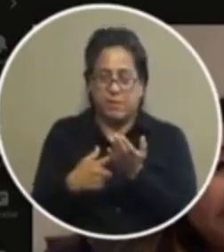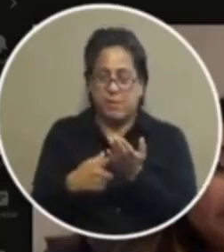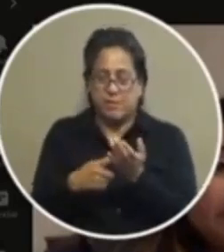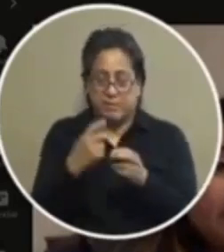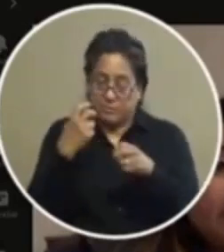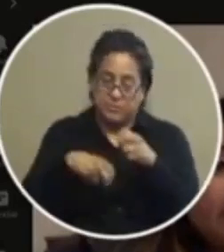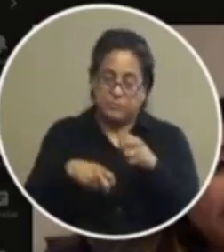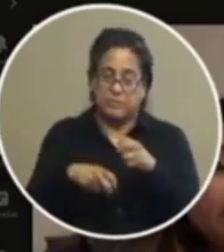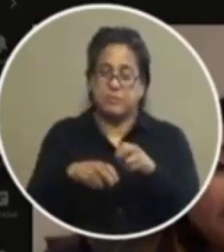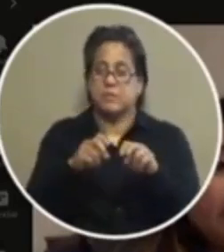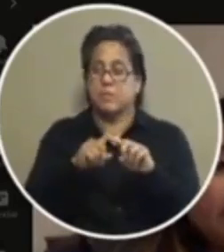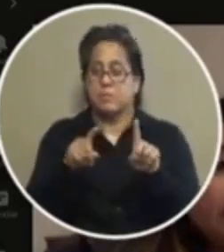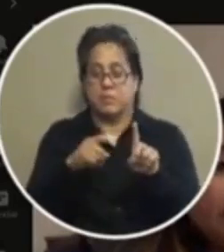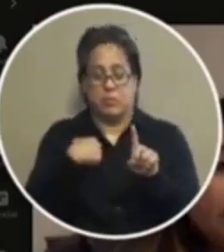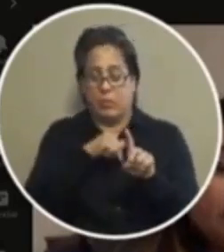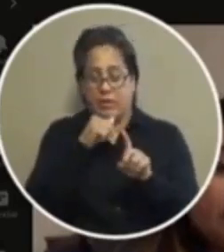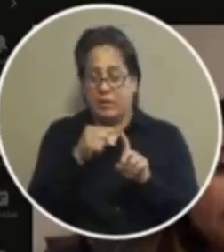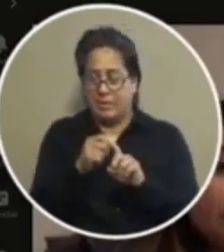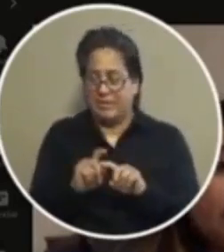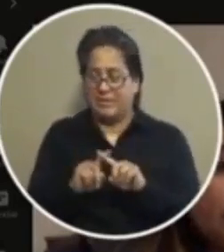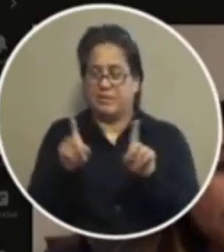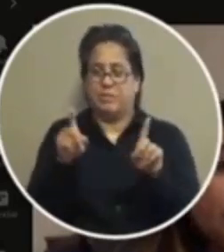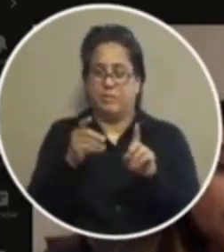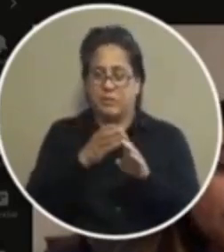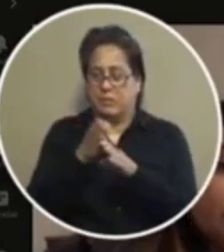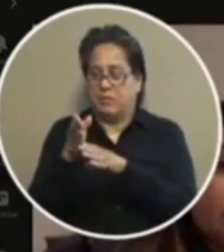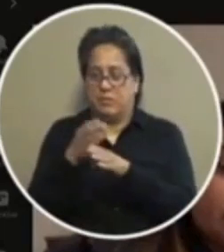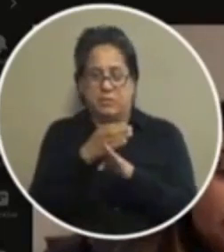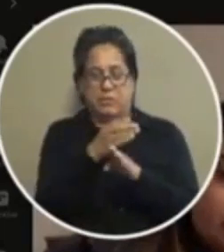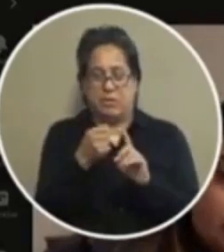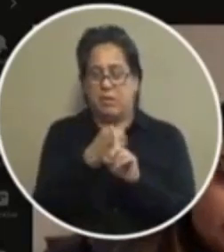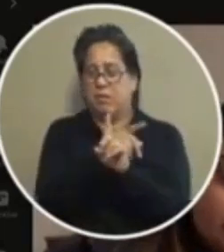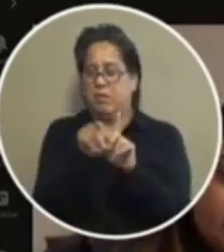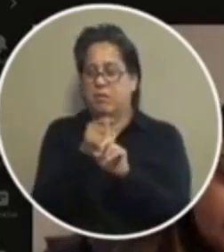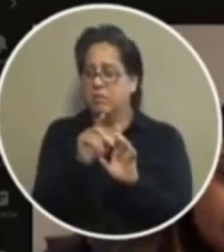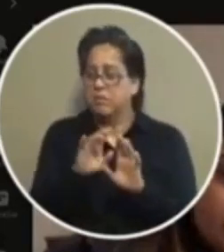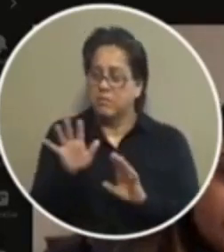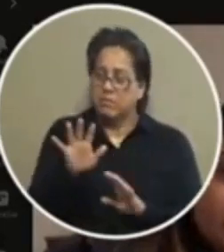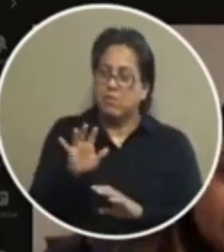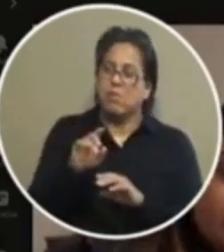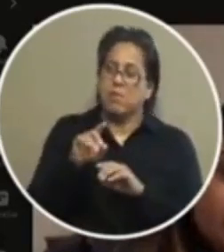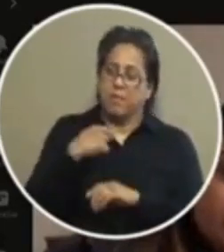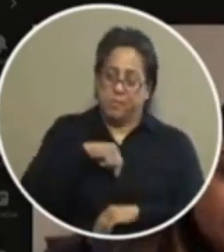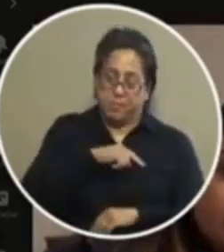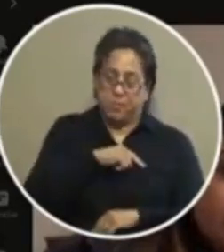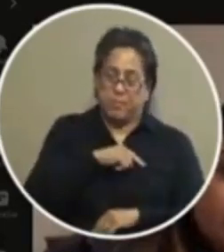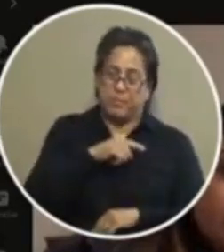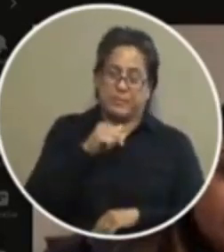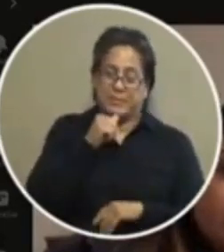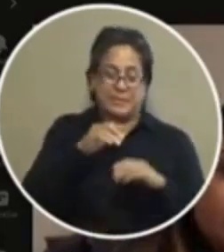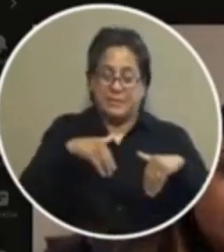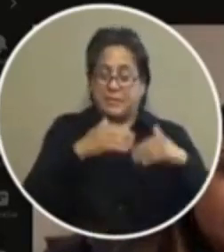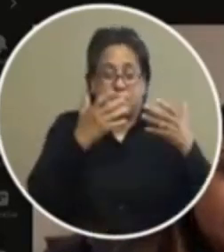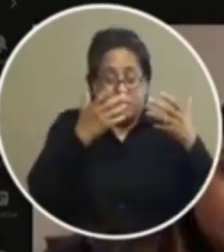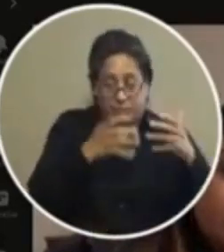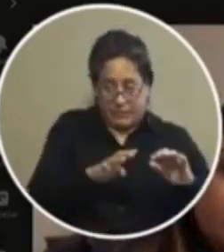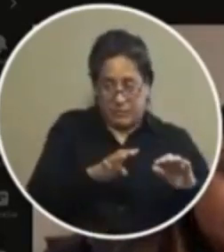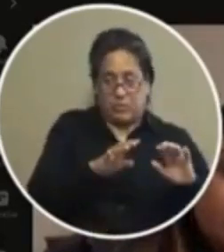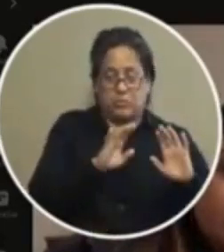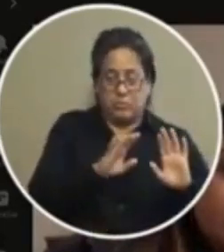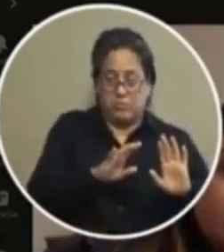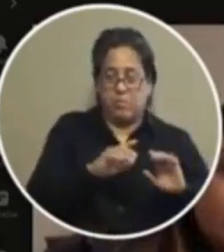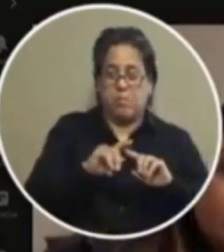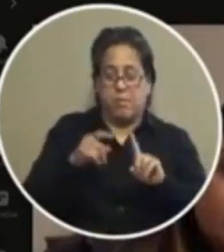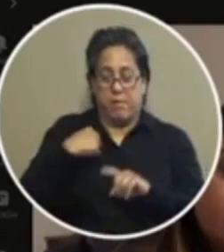uh going in different directions uh absolutely not uh so so this is just a matter of us not being finished with it uh but i